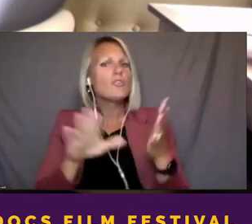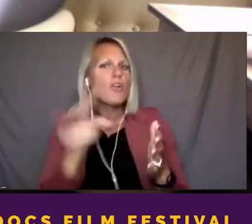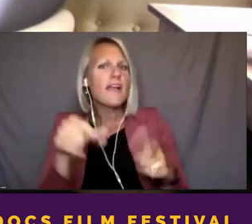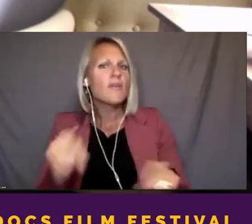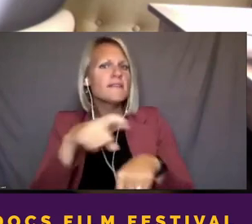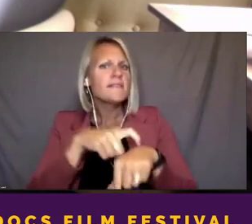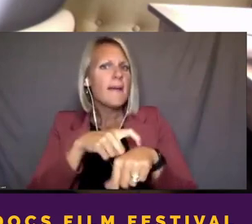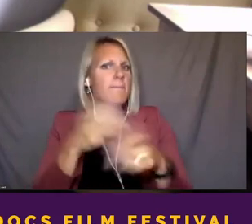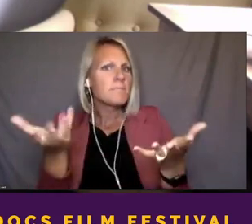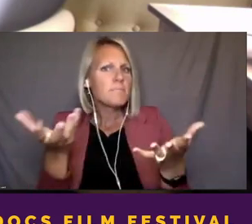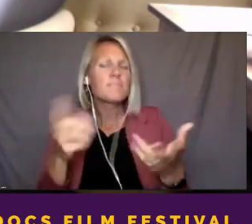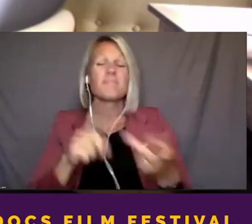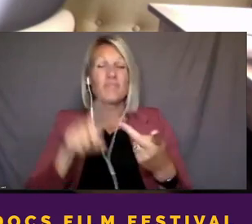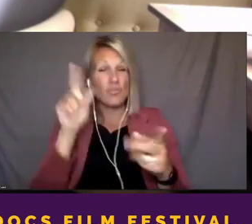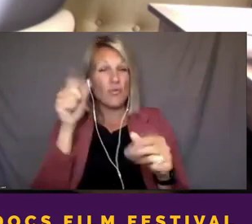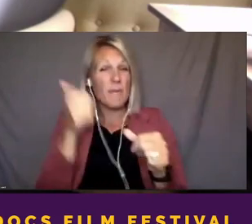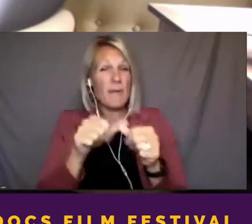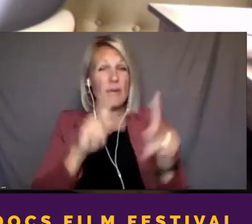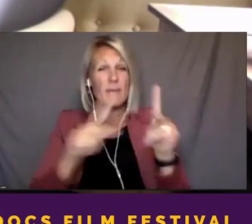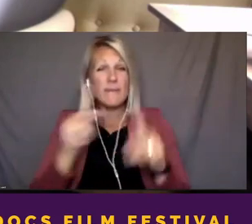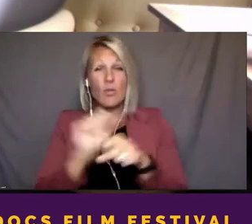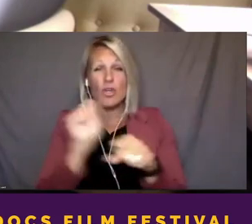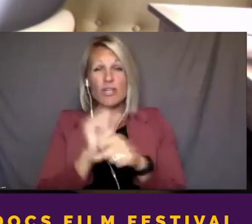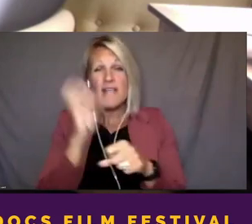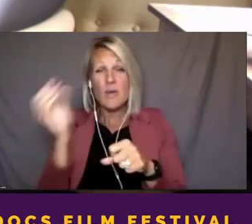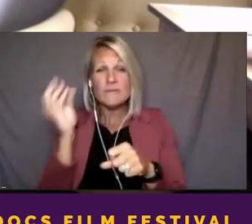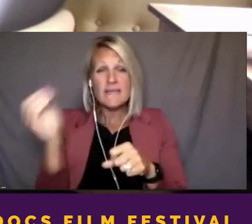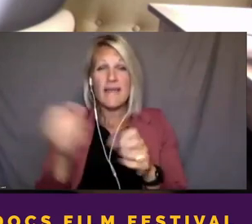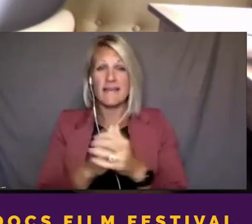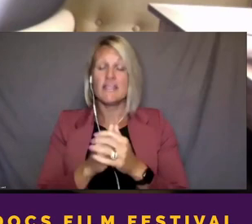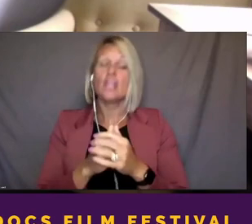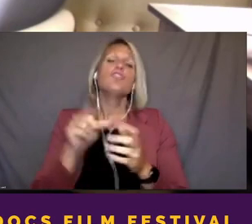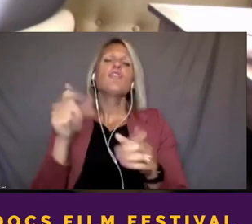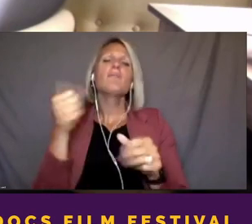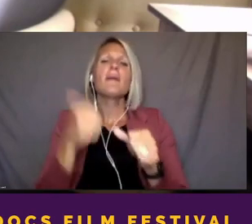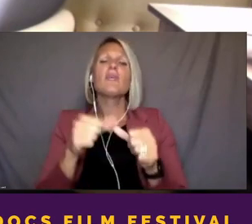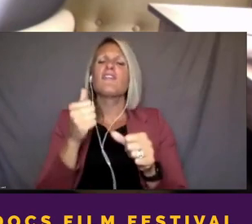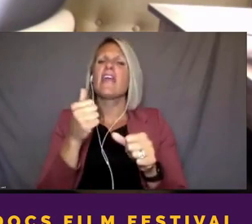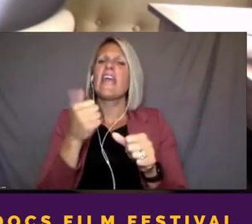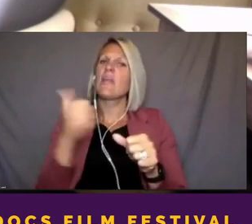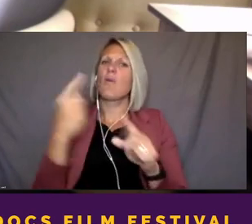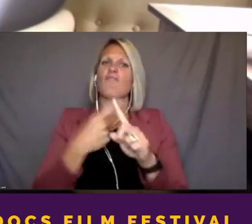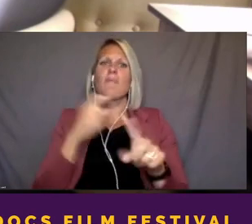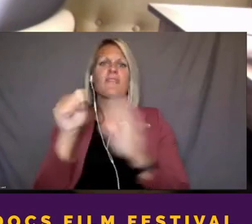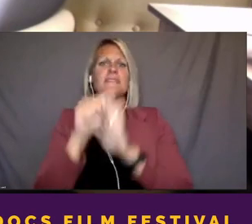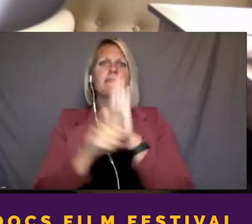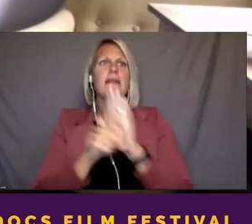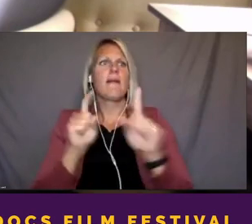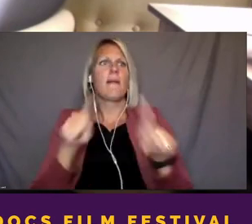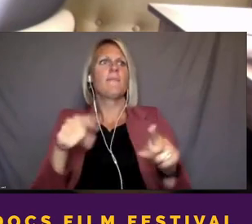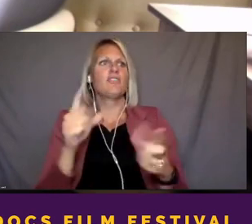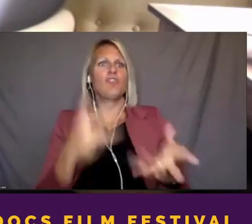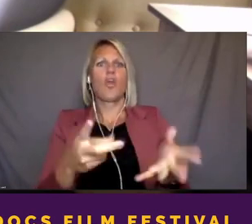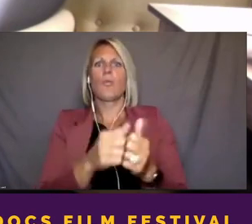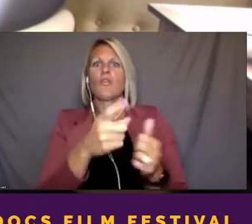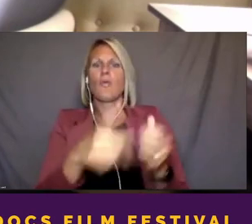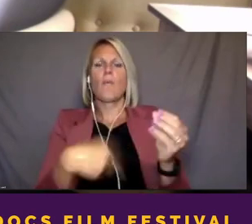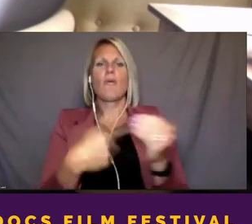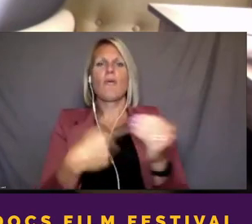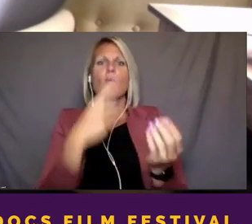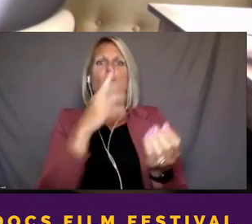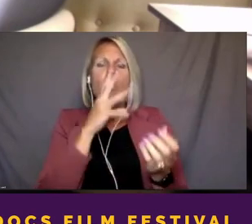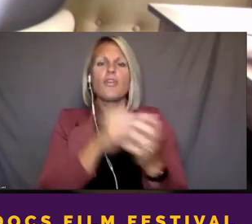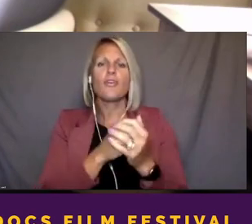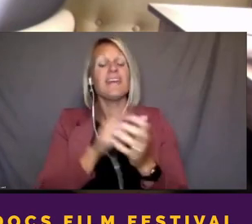people working outside? Do you remember anyone from the state or city coming to talk to you about your water? Did your loved one who passed away experience